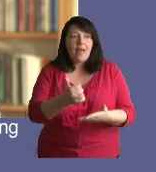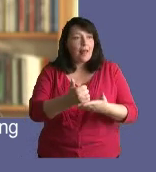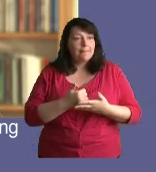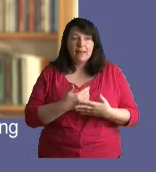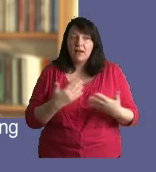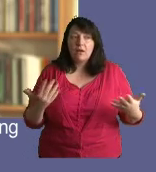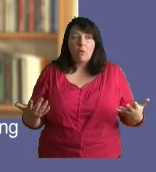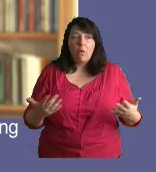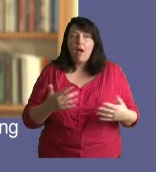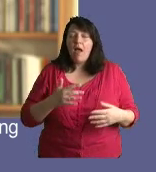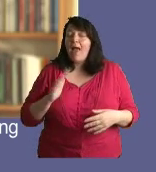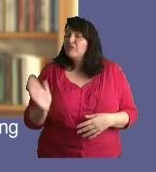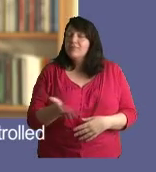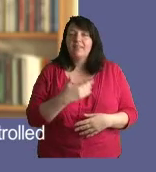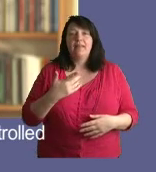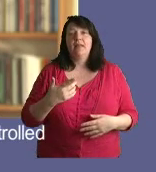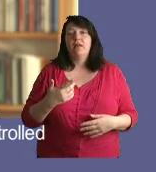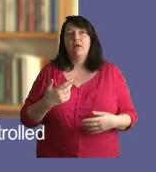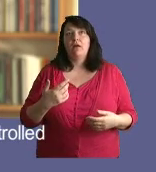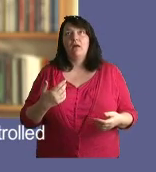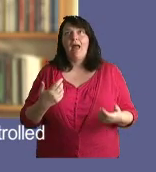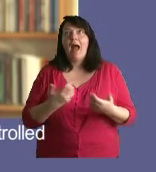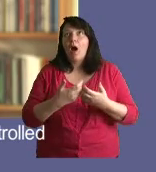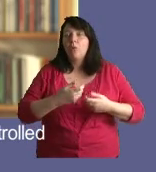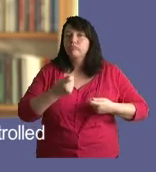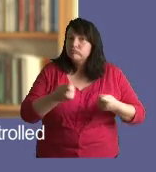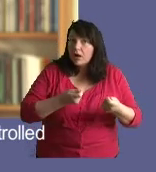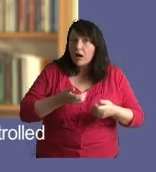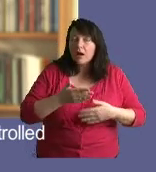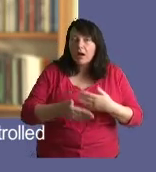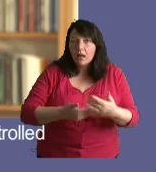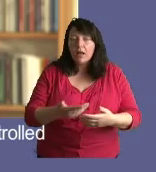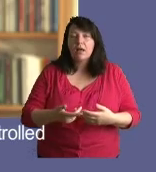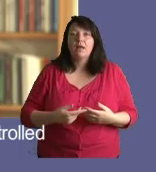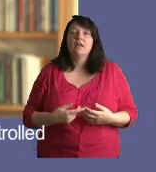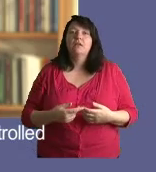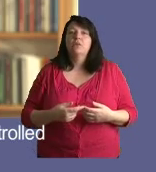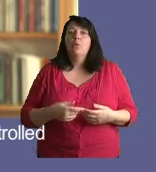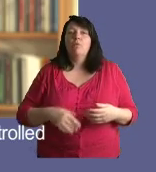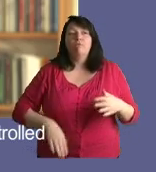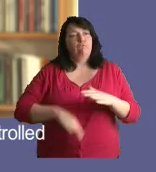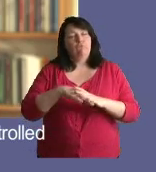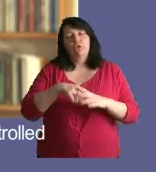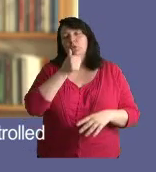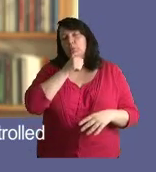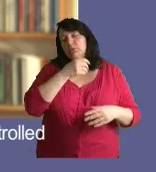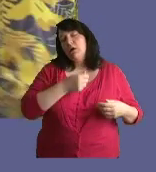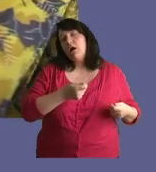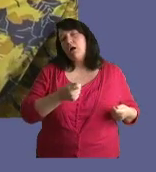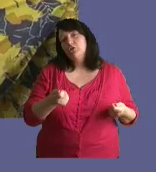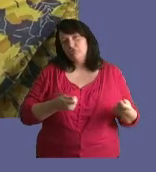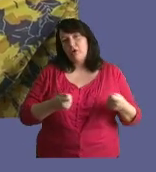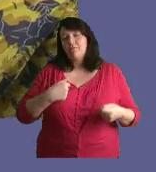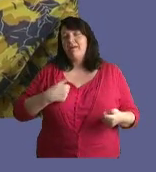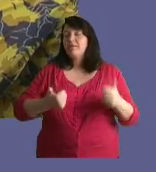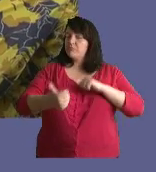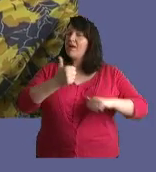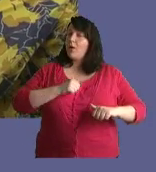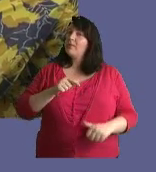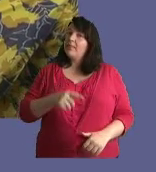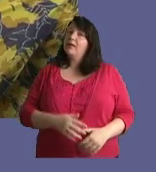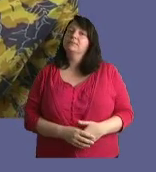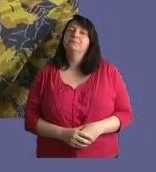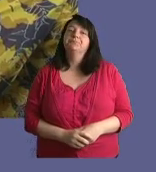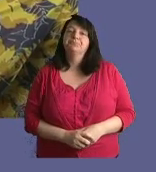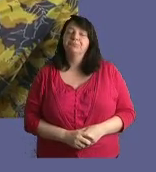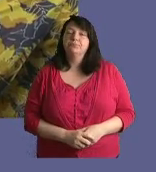that are helping everything all the the way that we run it it's just totally user-controlled and we're really proud